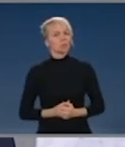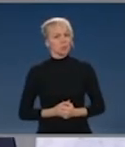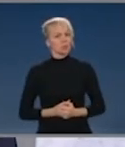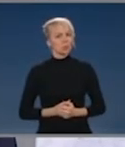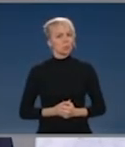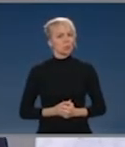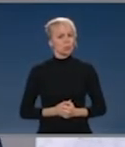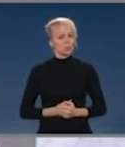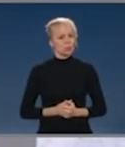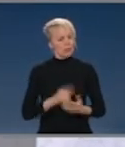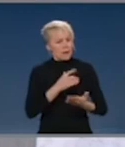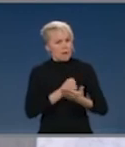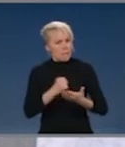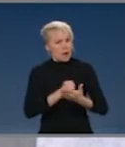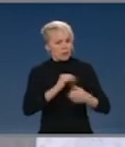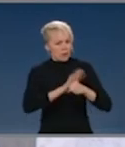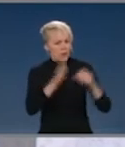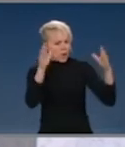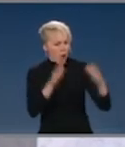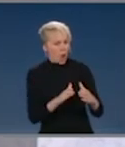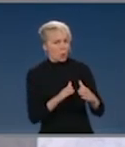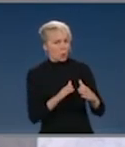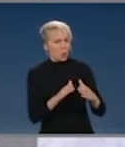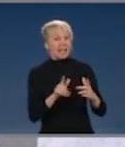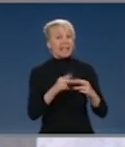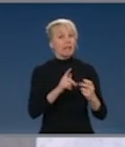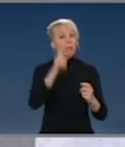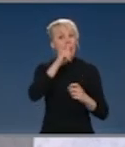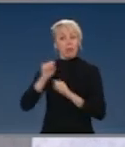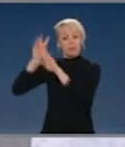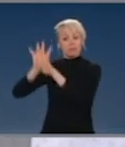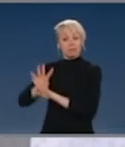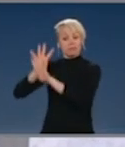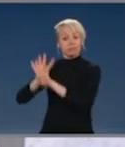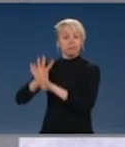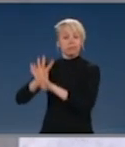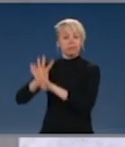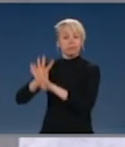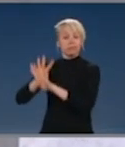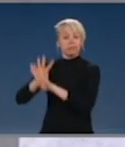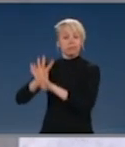responsibly this weekend I encourage people not to attend for those reasons and those reasons only